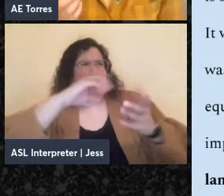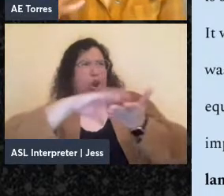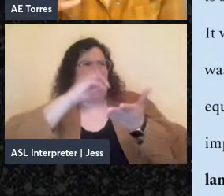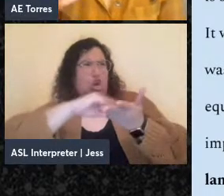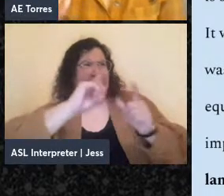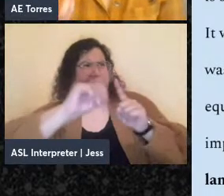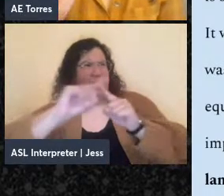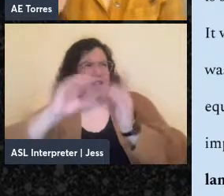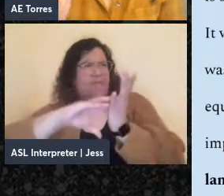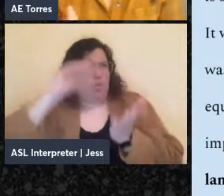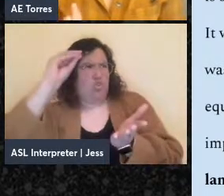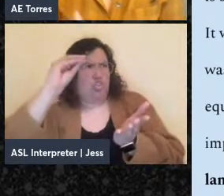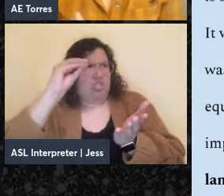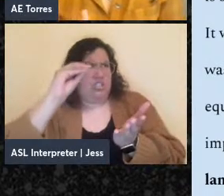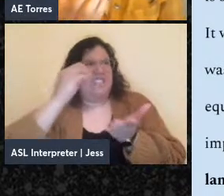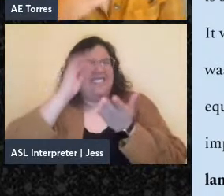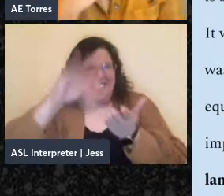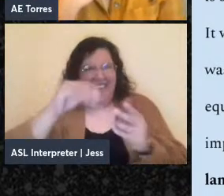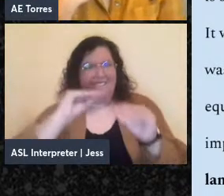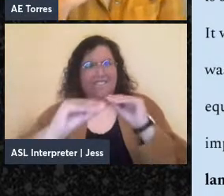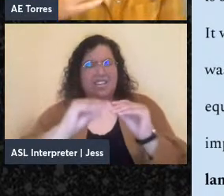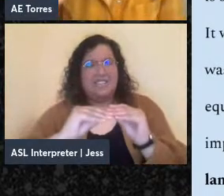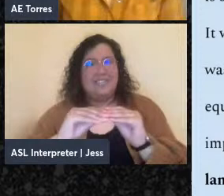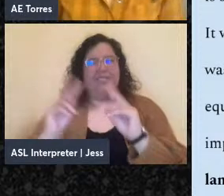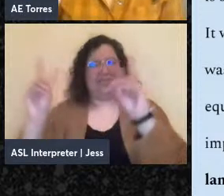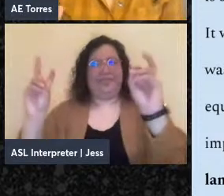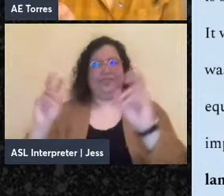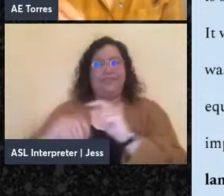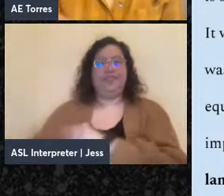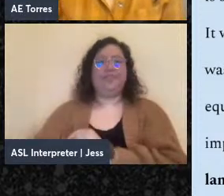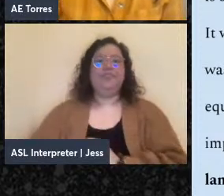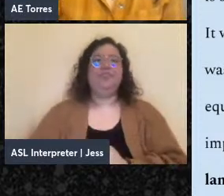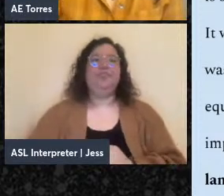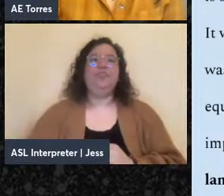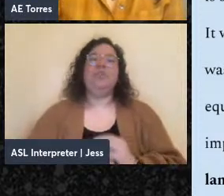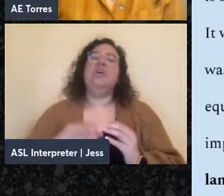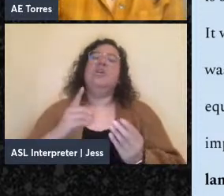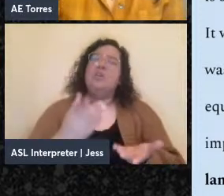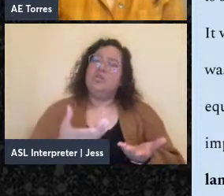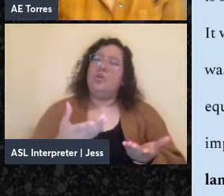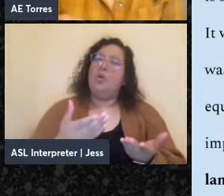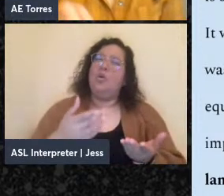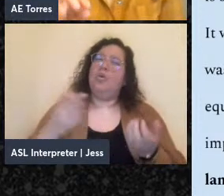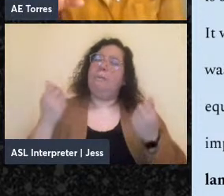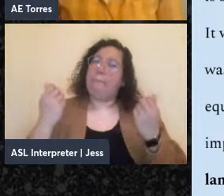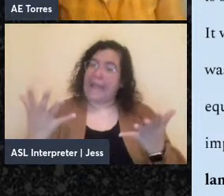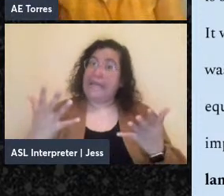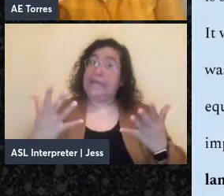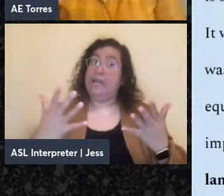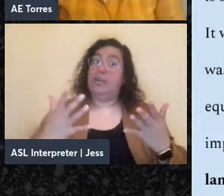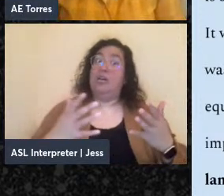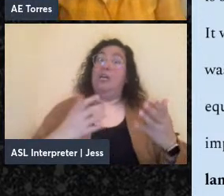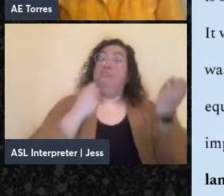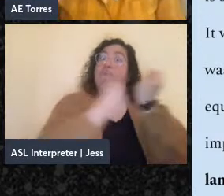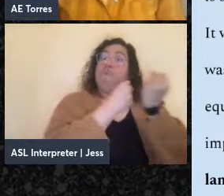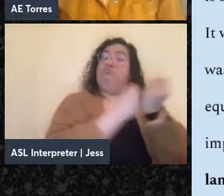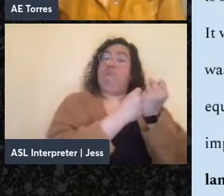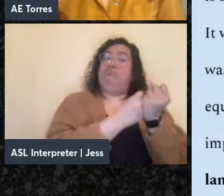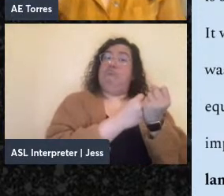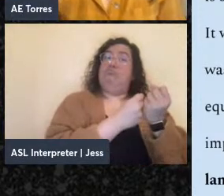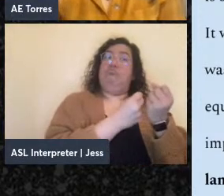anarchist ethic of multilingualism, of opposing linguistic hegemony and a kind of anti